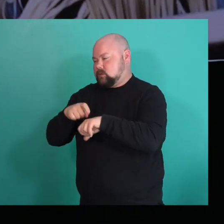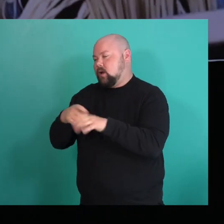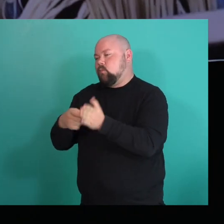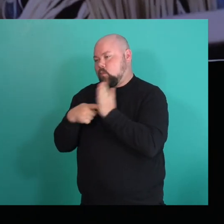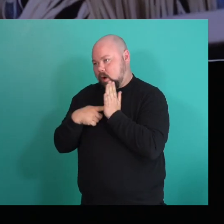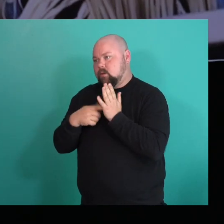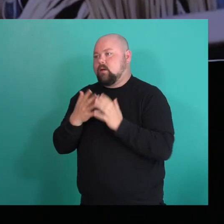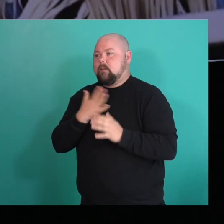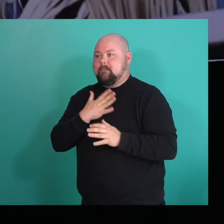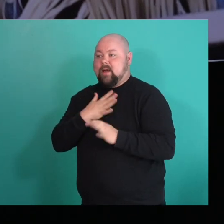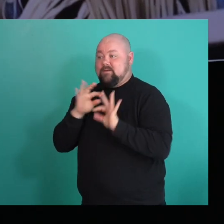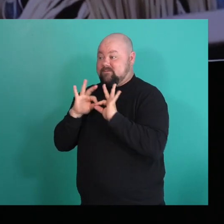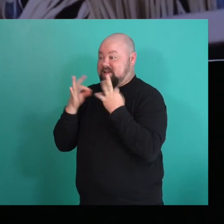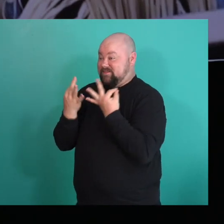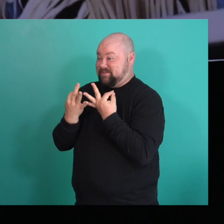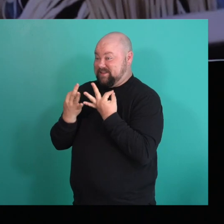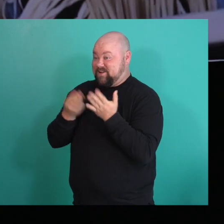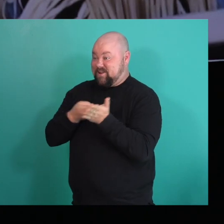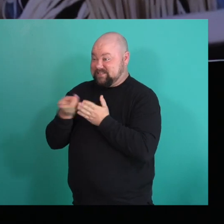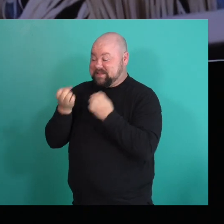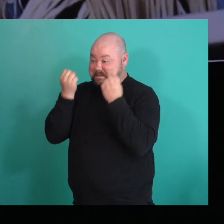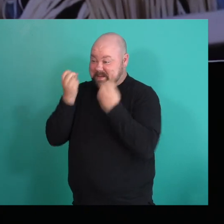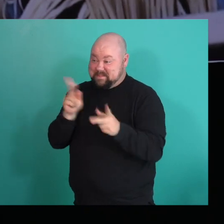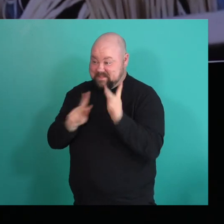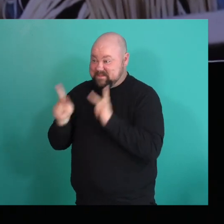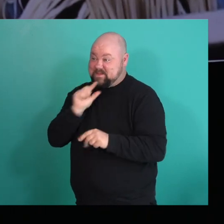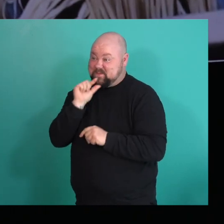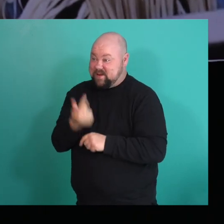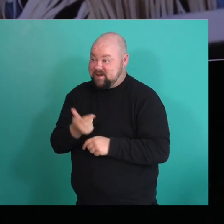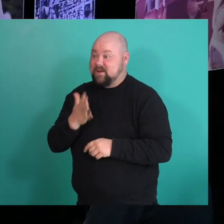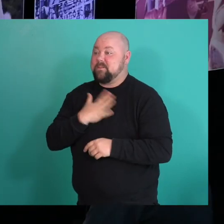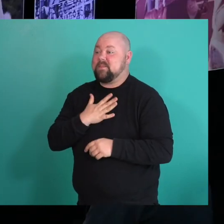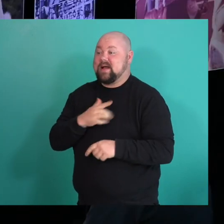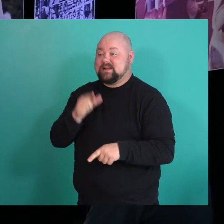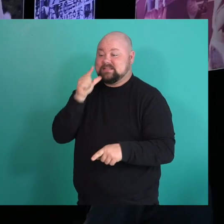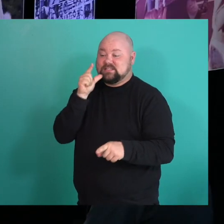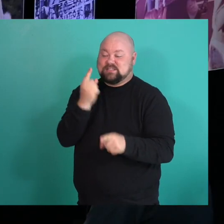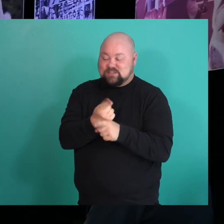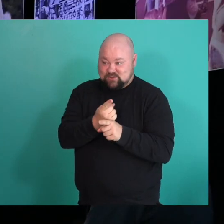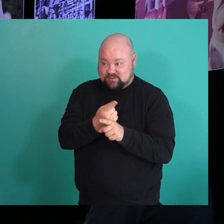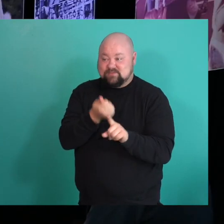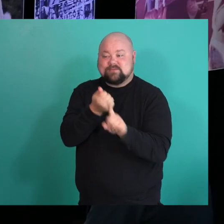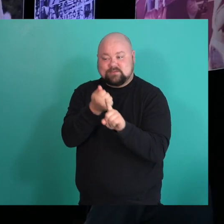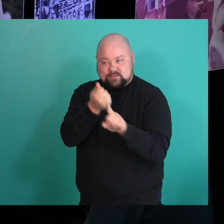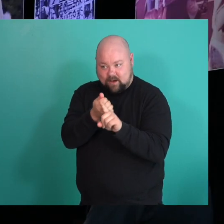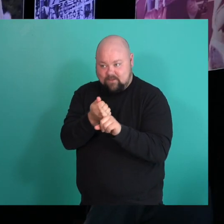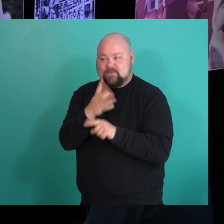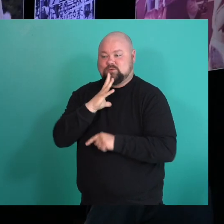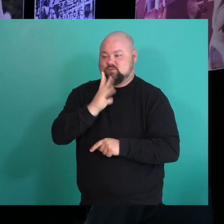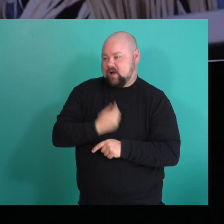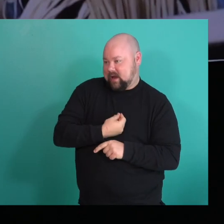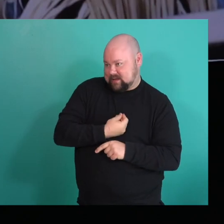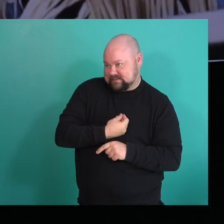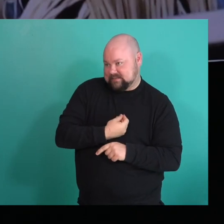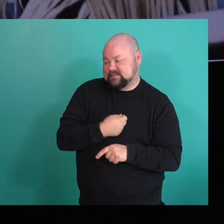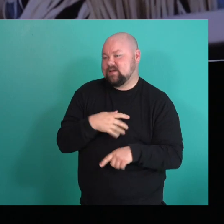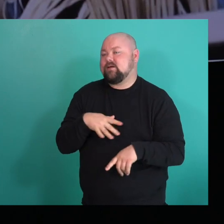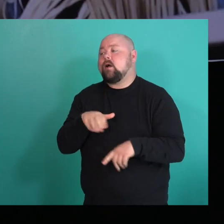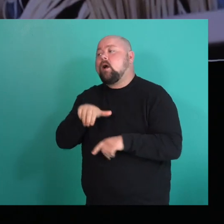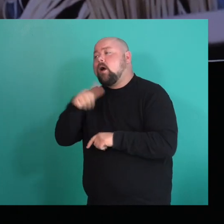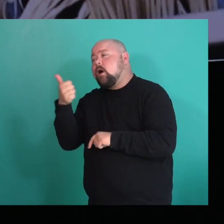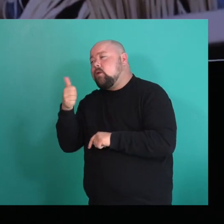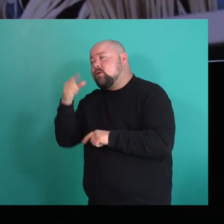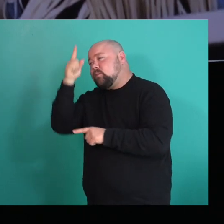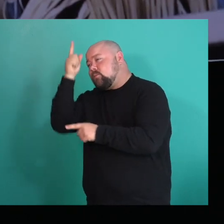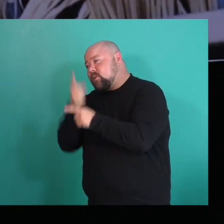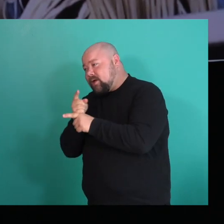it turns out I have a big queer family. My sister is trans, made in China. Some people know, um, my other brother is gay and I